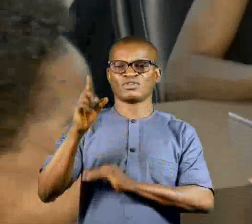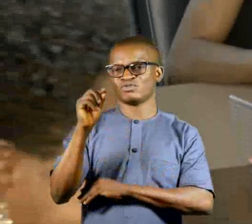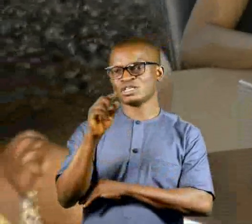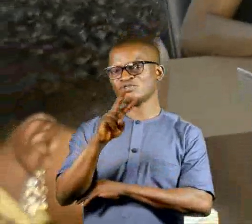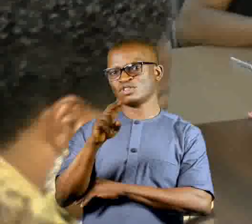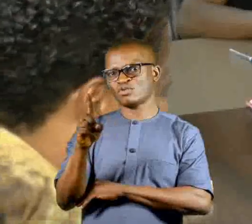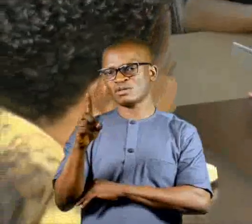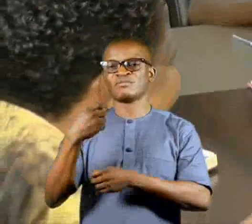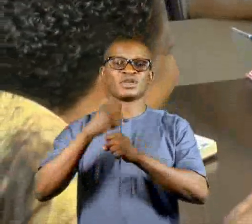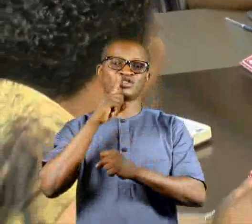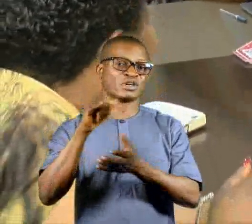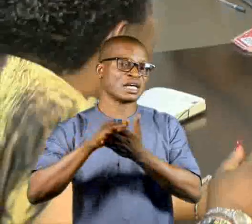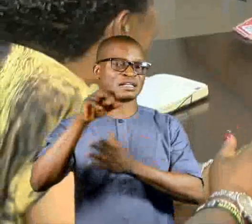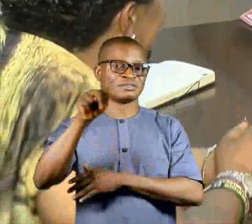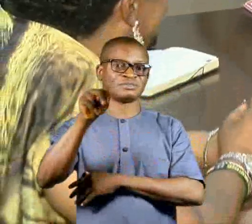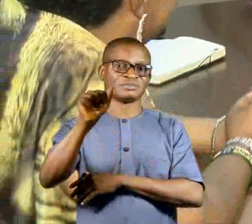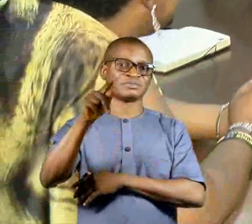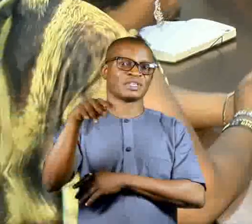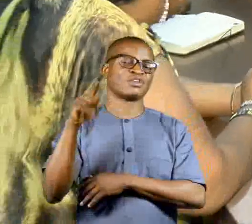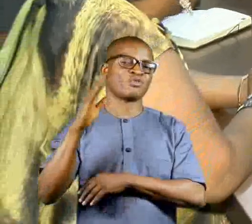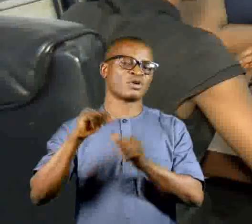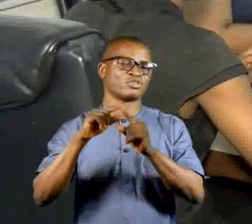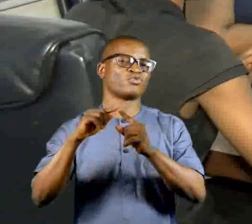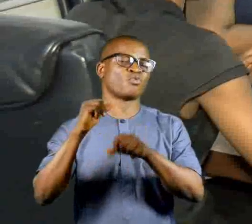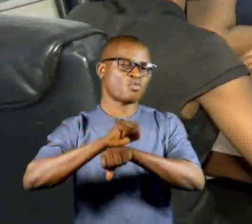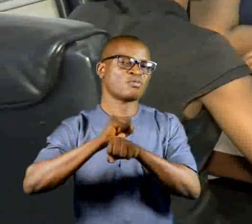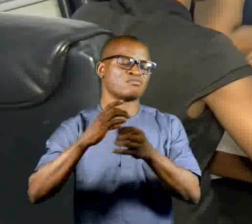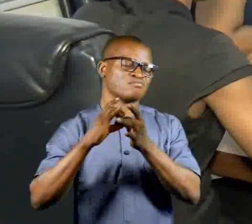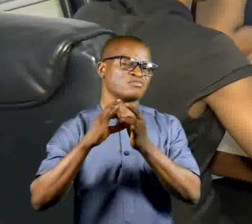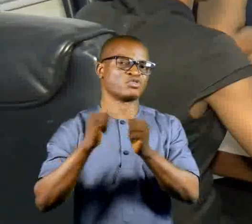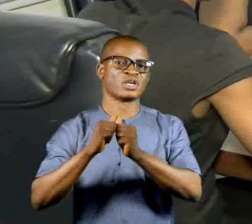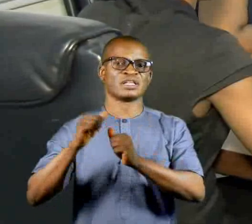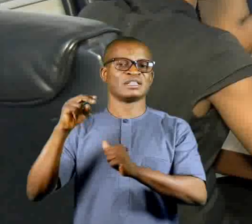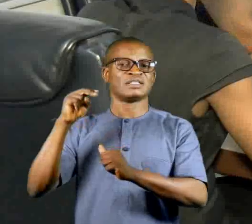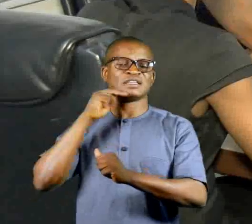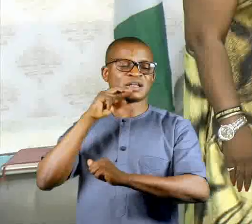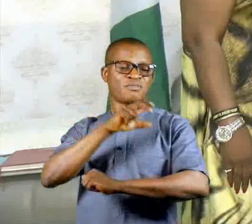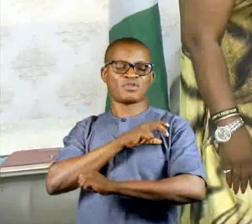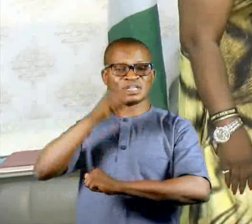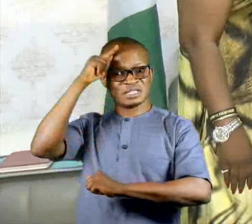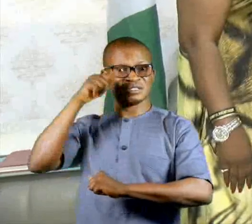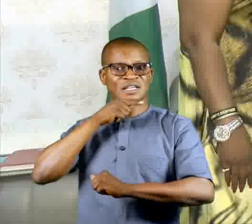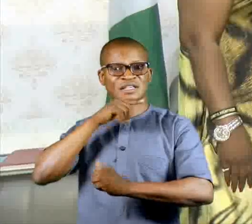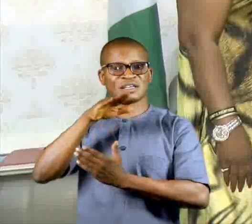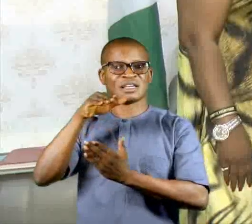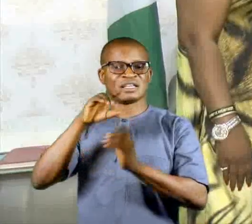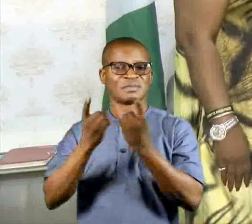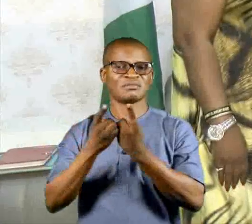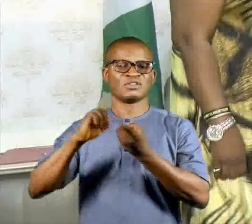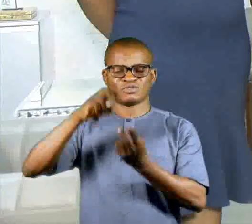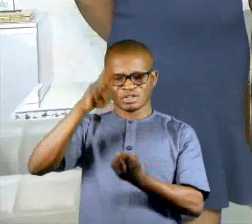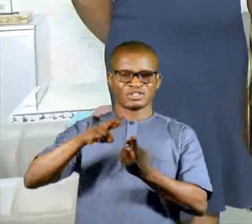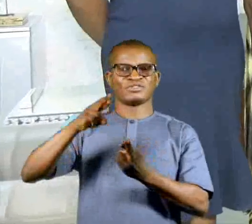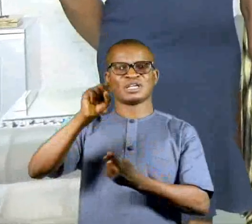2021 and reassured that Naptip will continue to work closely with the Nigeria Police Gender Unit to curb the incidences